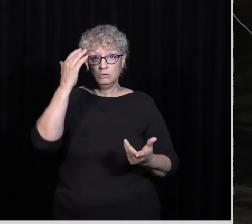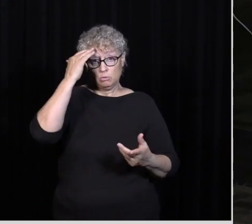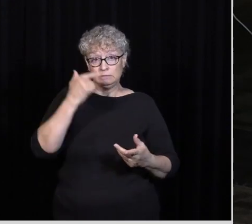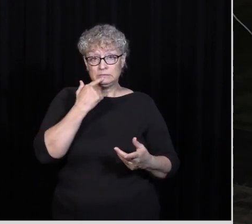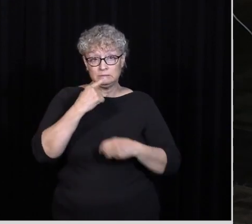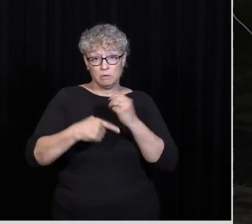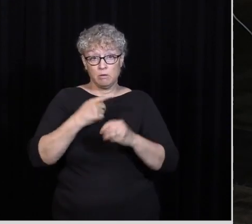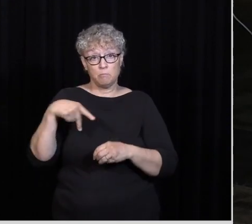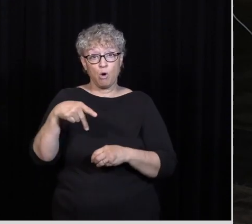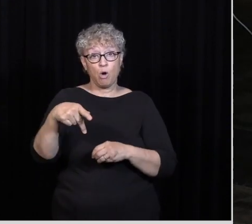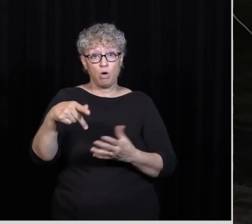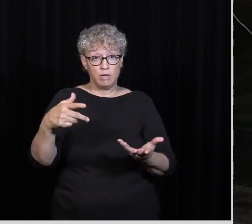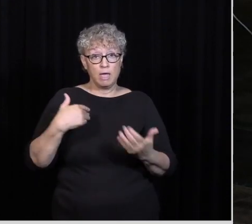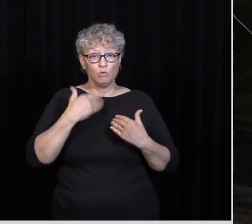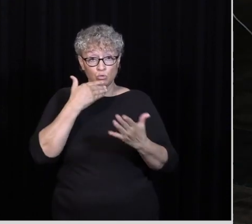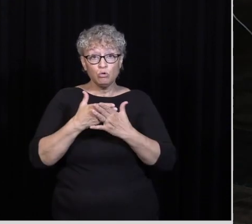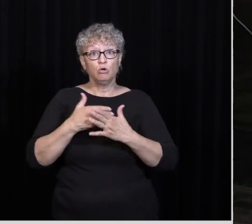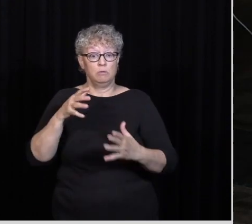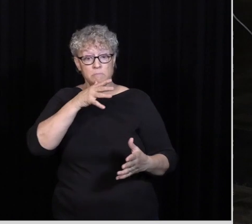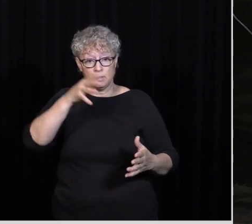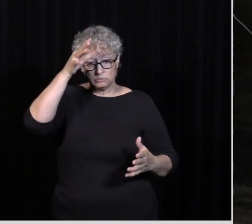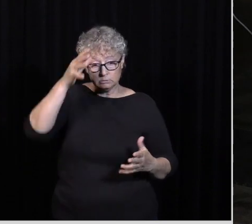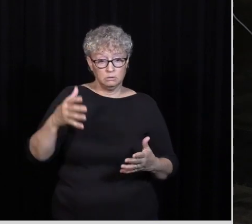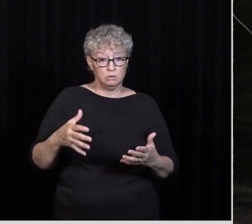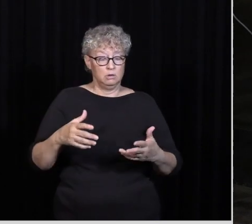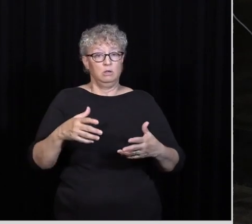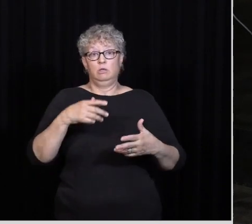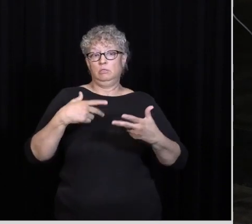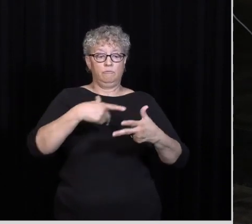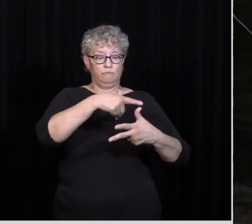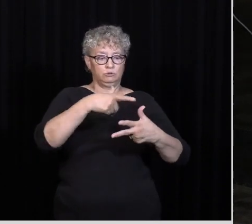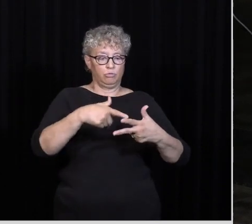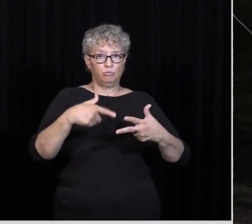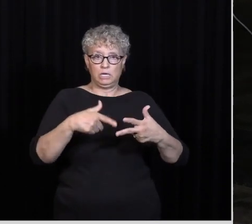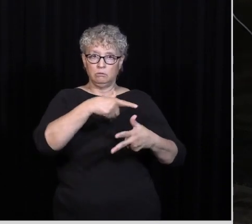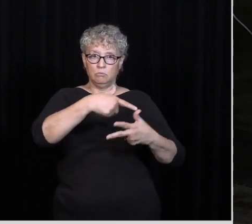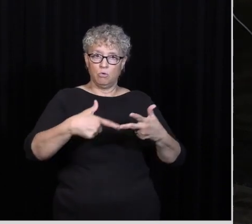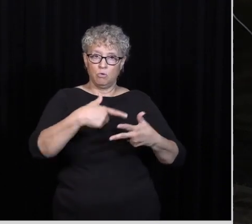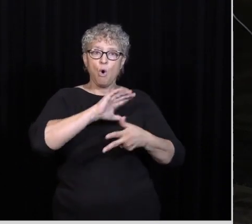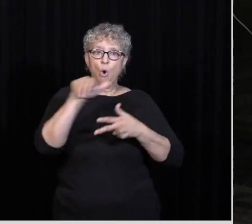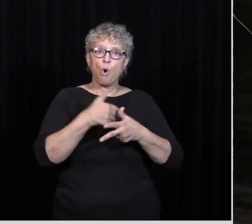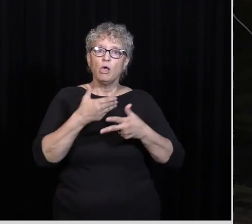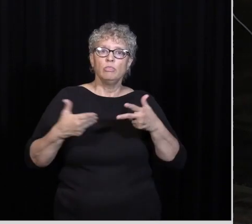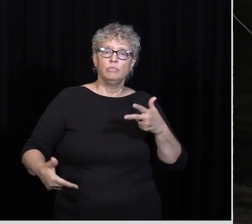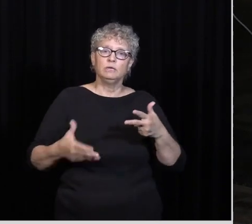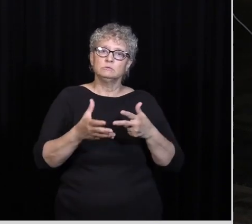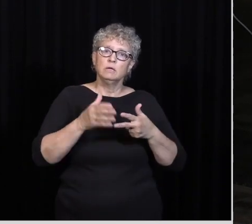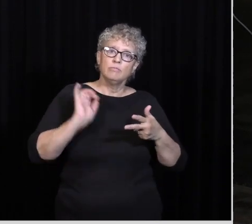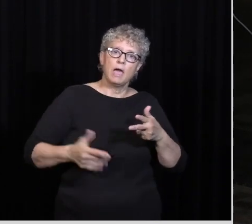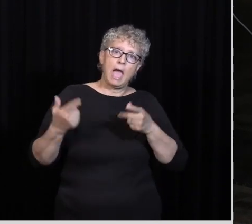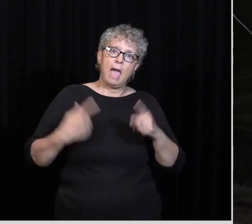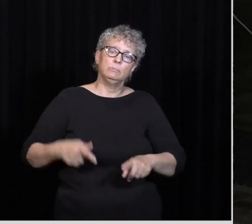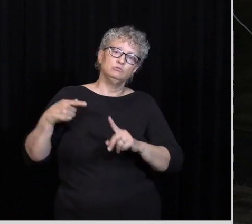had good parents Right Like this is The first three things One, two, three Boom All of these Are things that Happened to